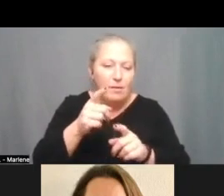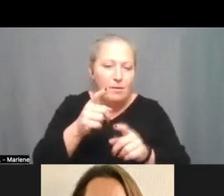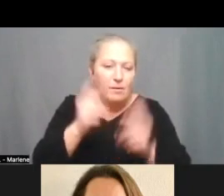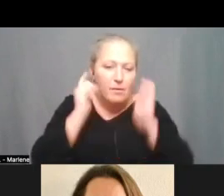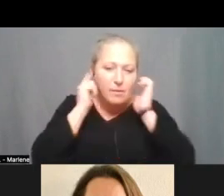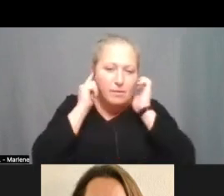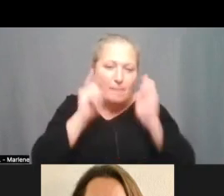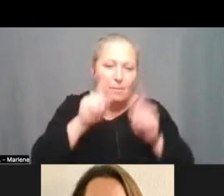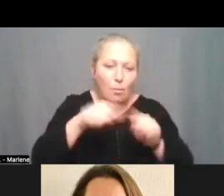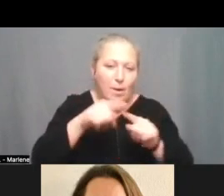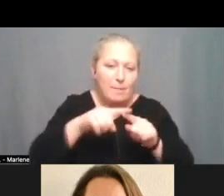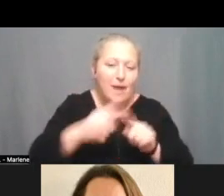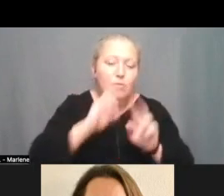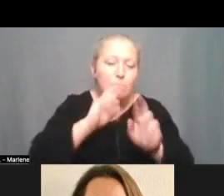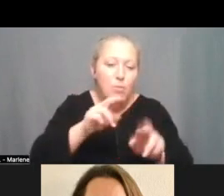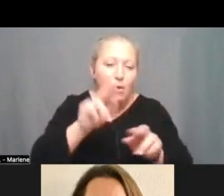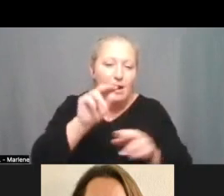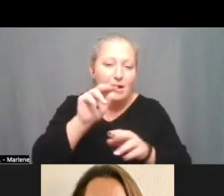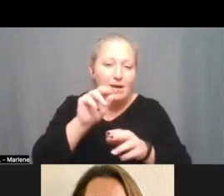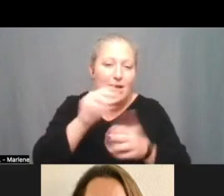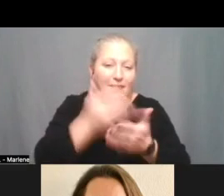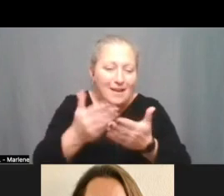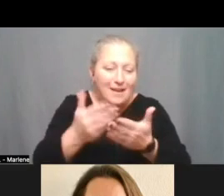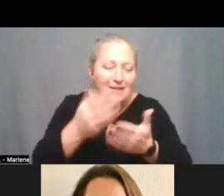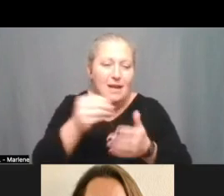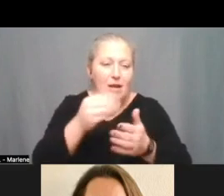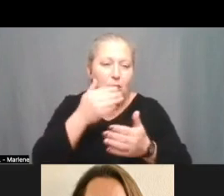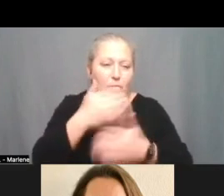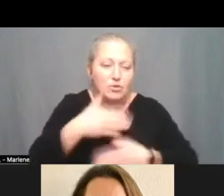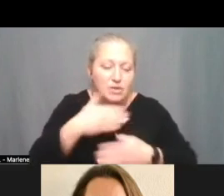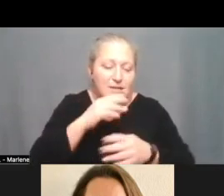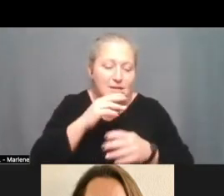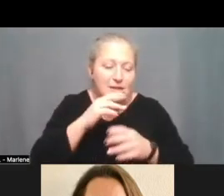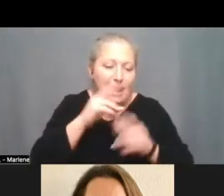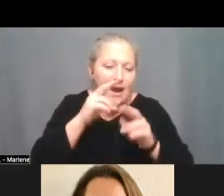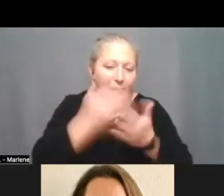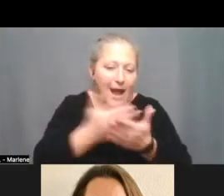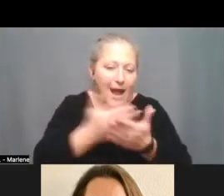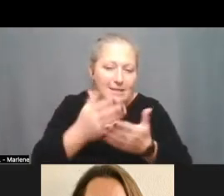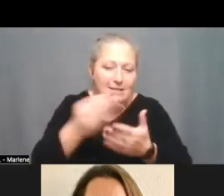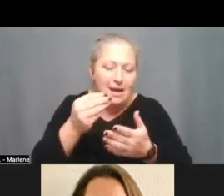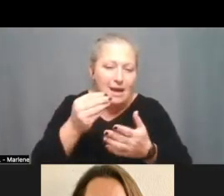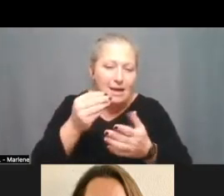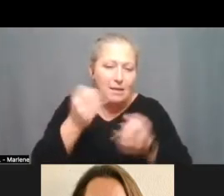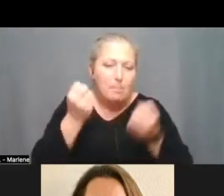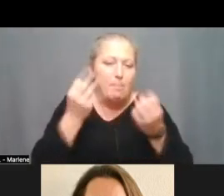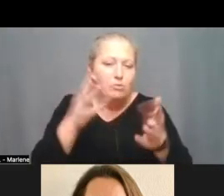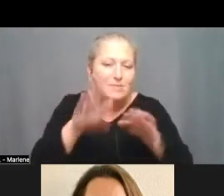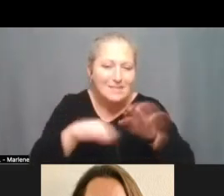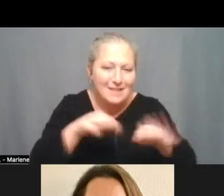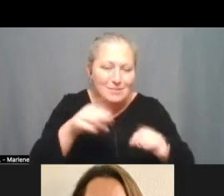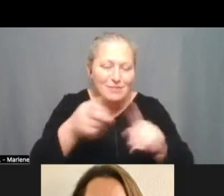report assets and report depreciation on assets so we work with and taken multiple steps of the auditors recommend we take already